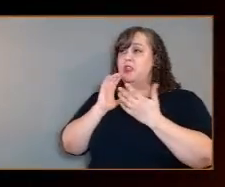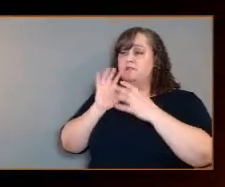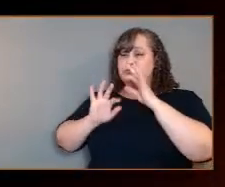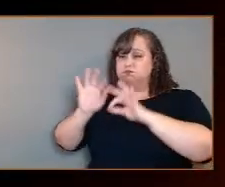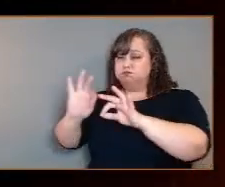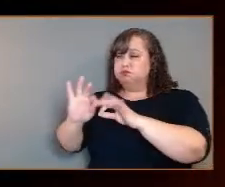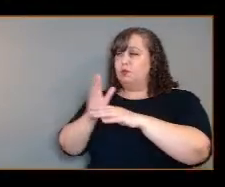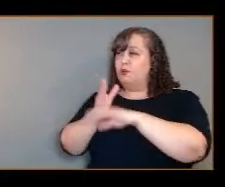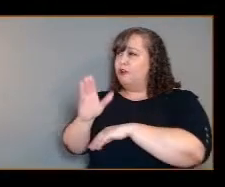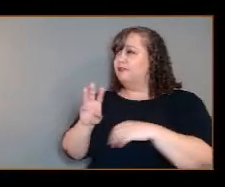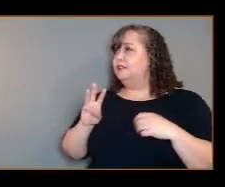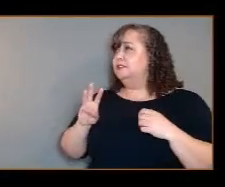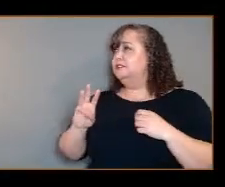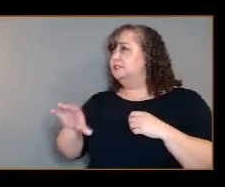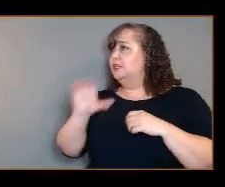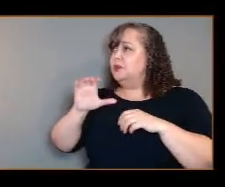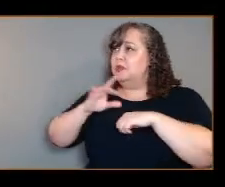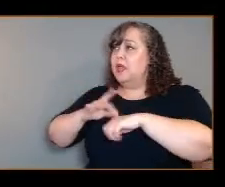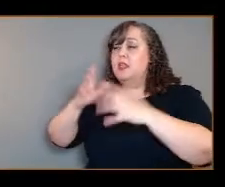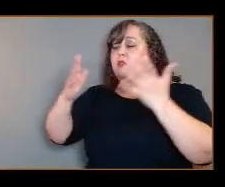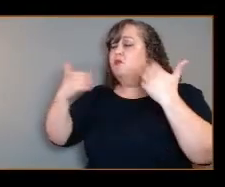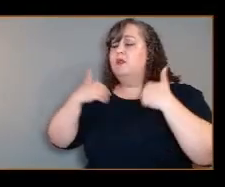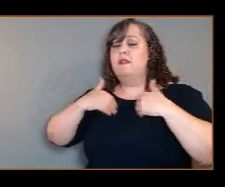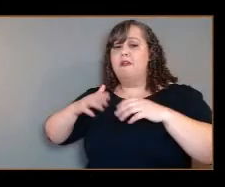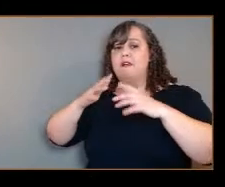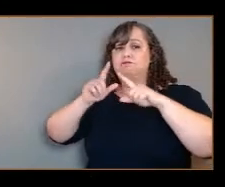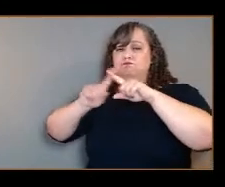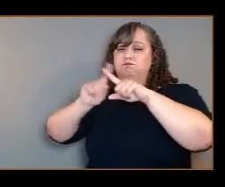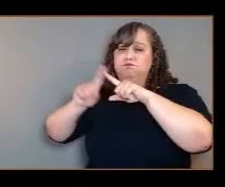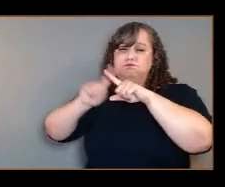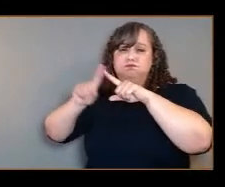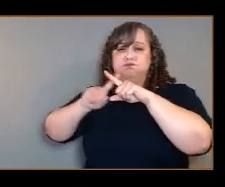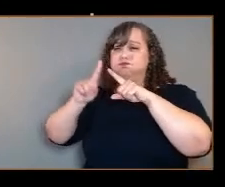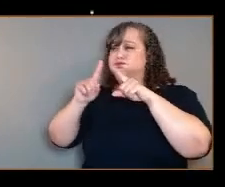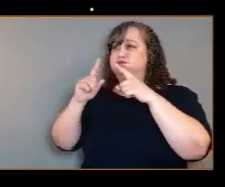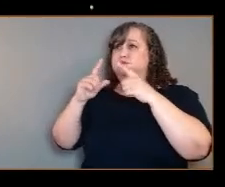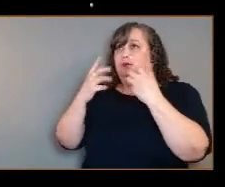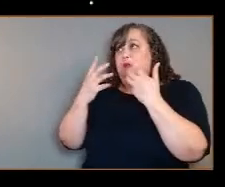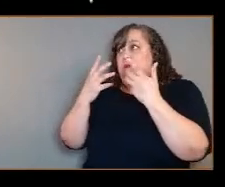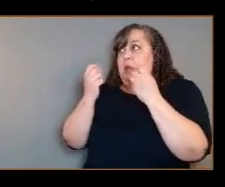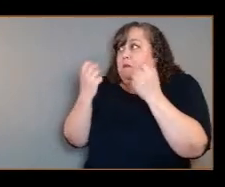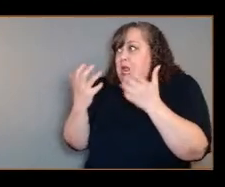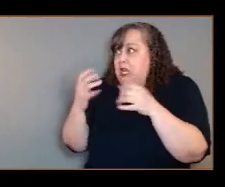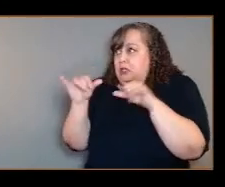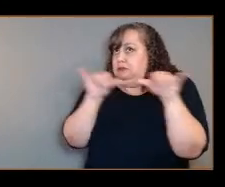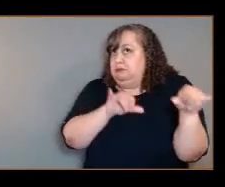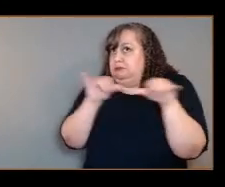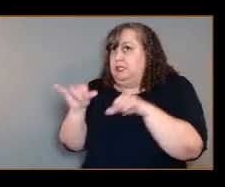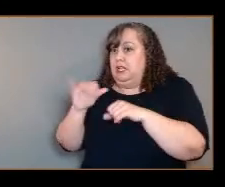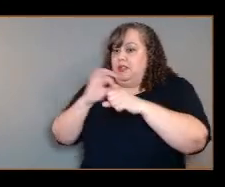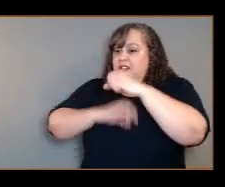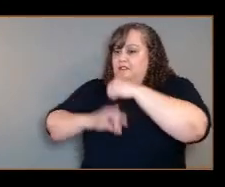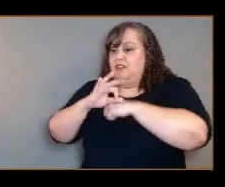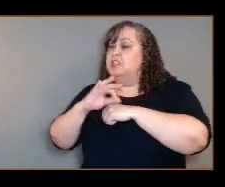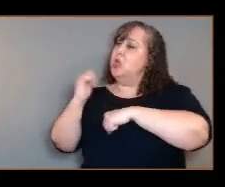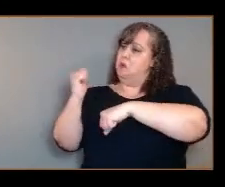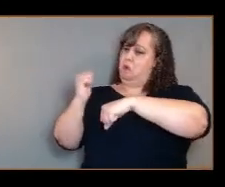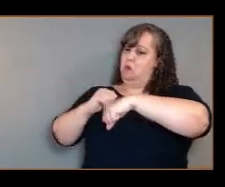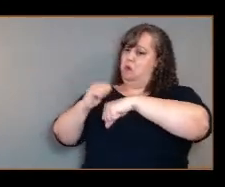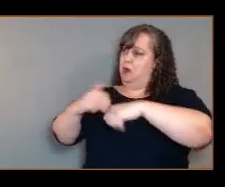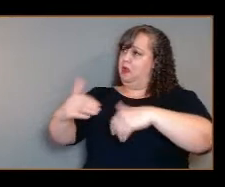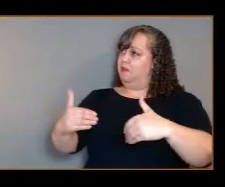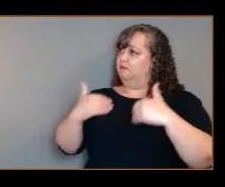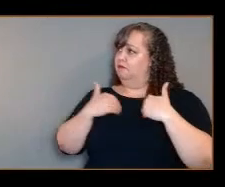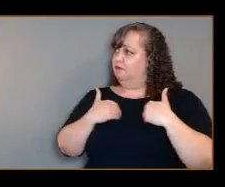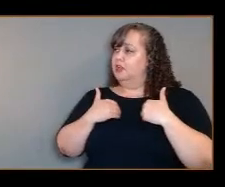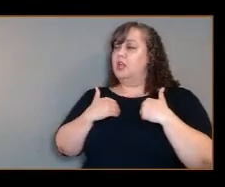are what we will call Venuses. So they're like a little bit like, you know, rocky planets like the Earth, but they have very strong atmosp